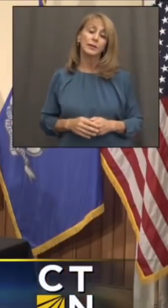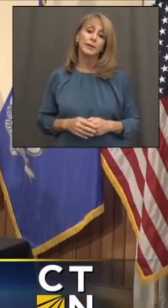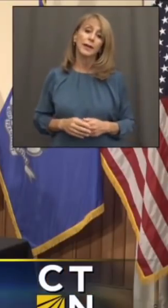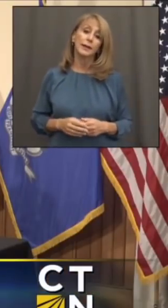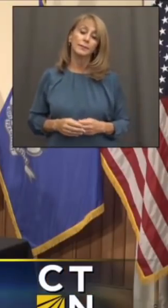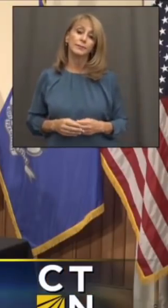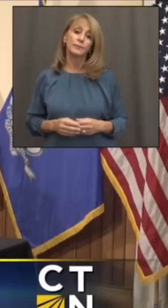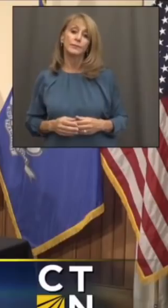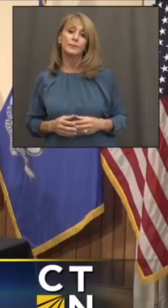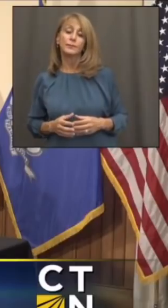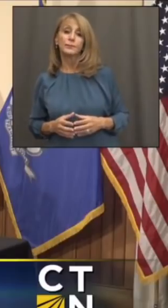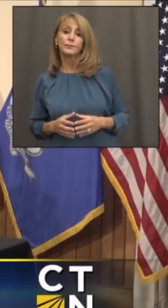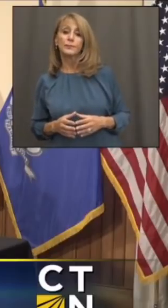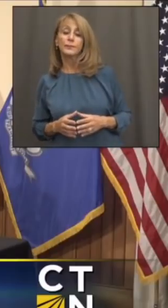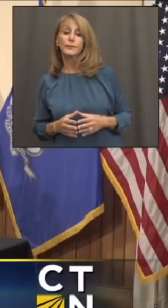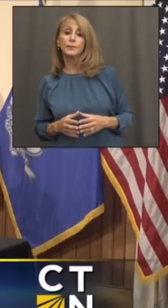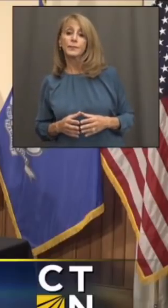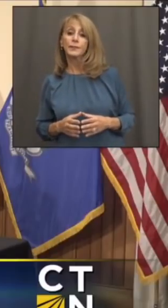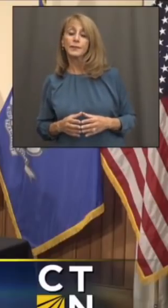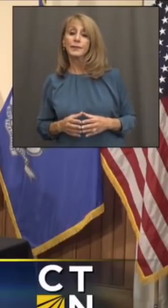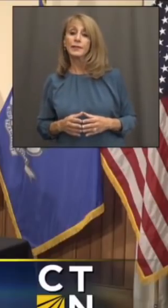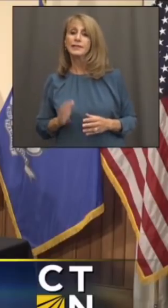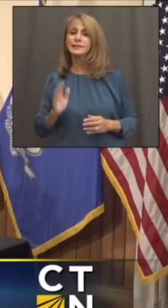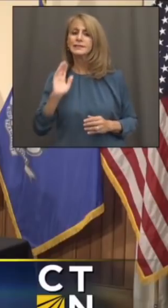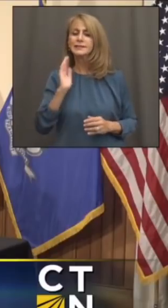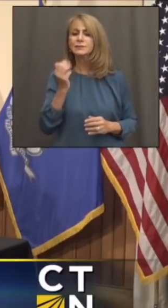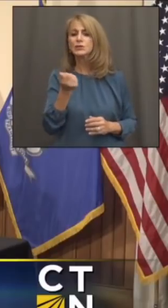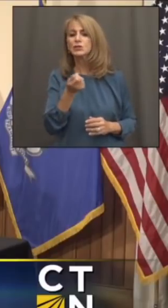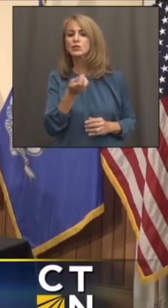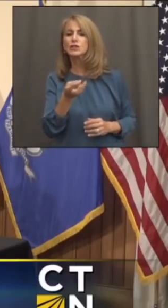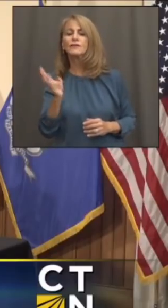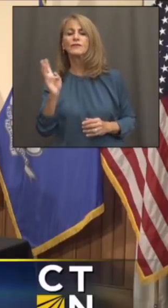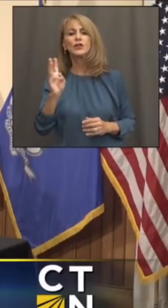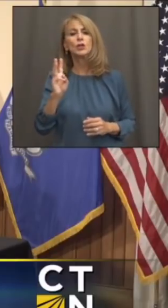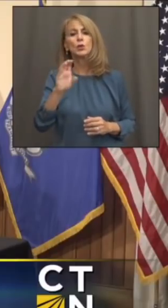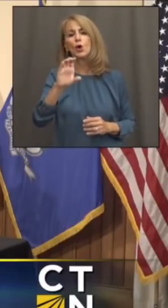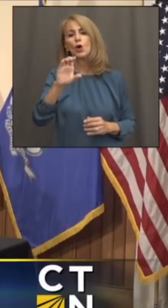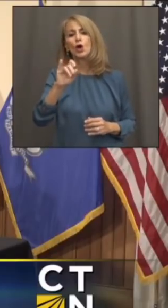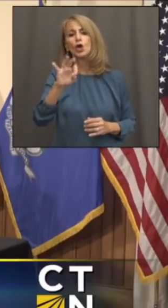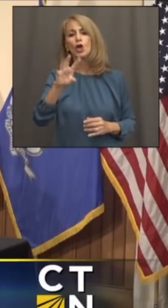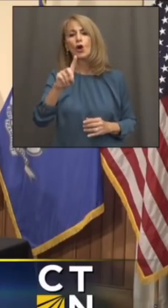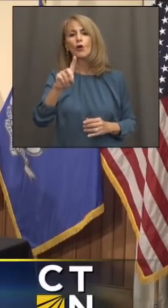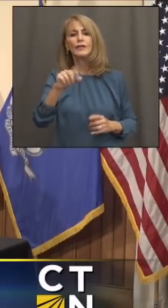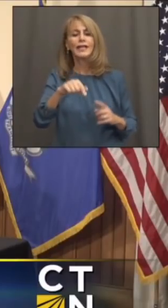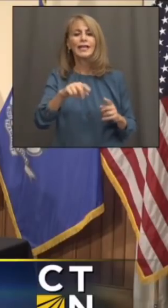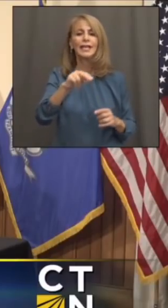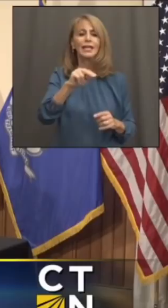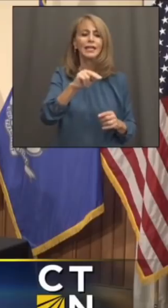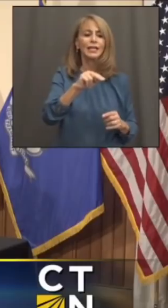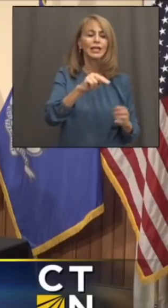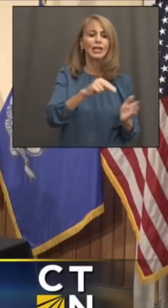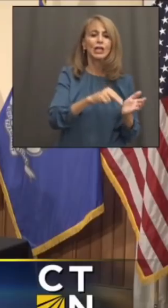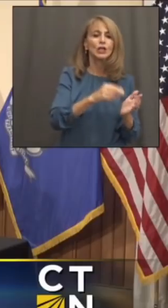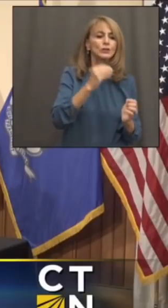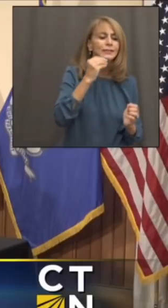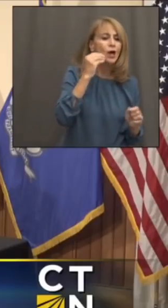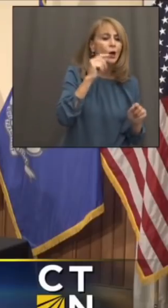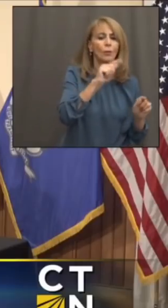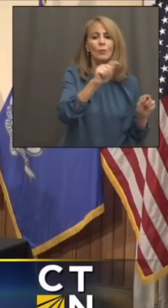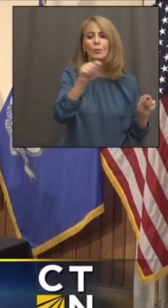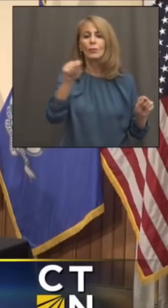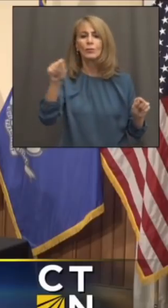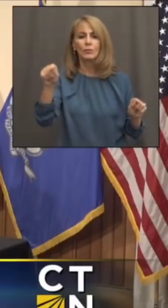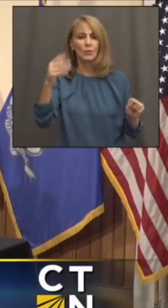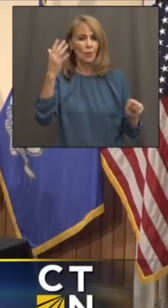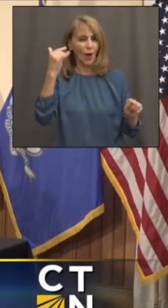to be small numbers of cases in nursing homes, one here, two there. Are these being traced back